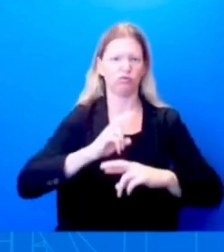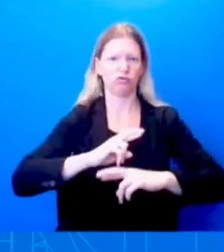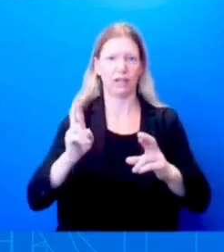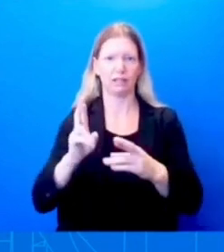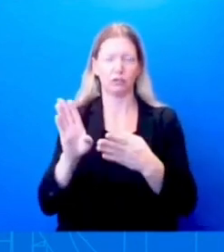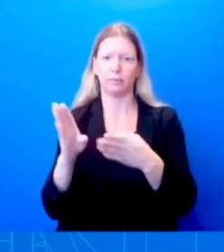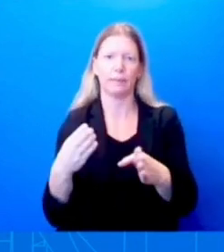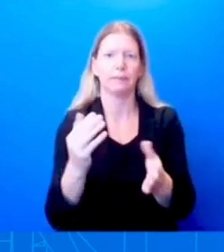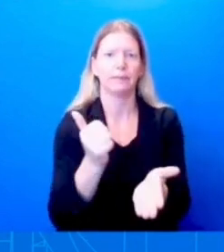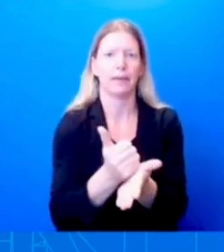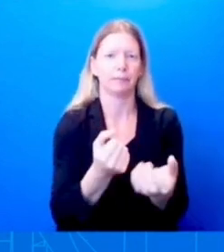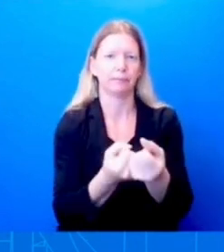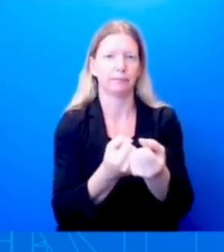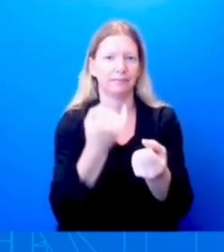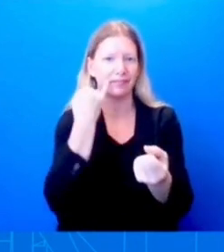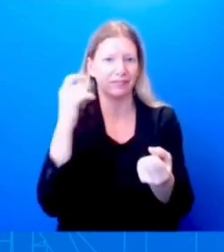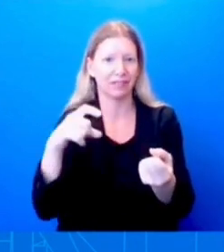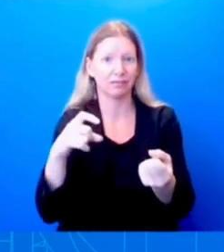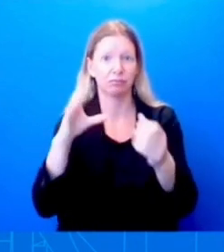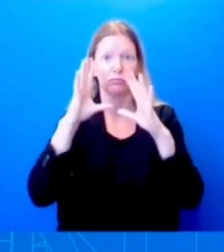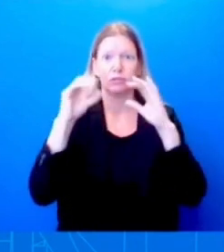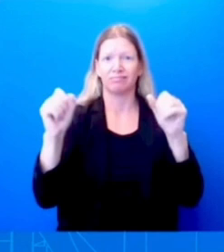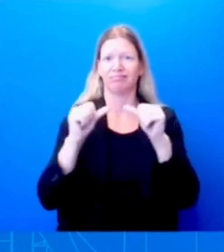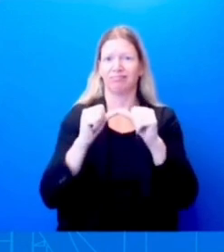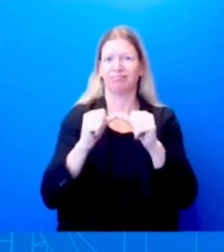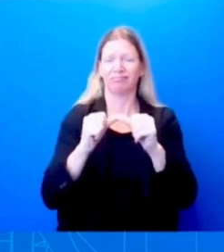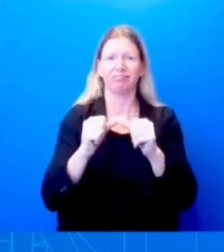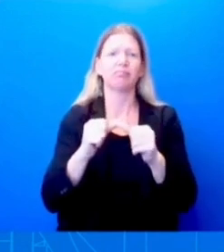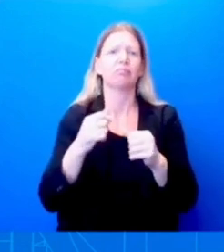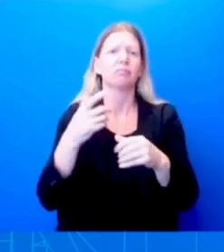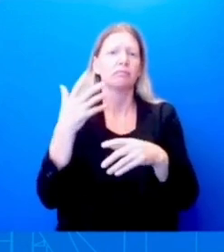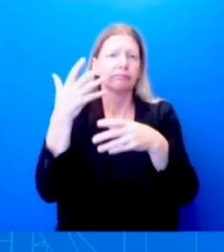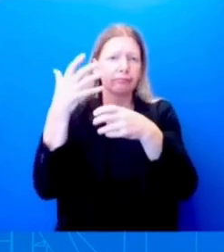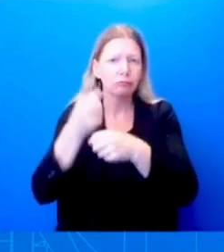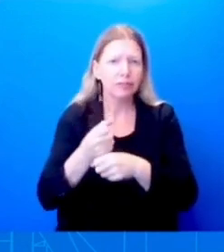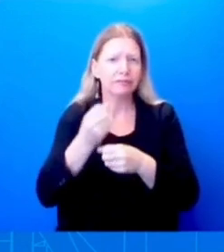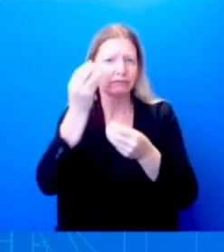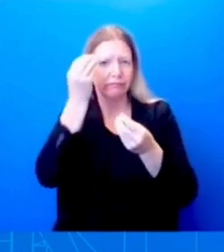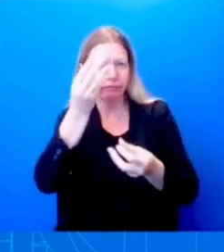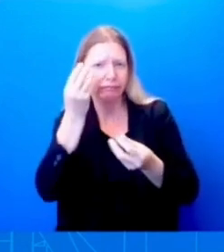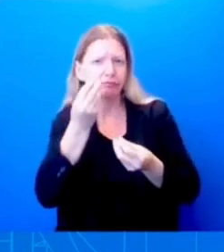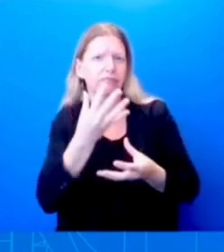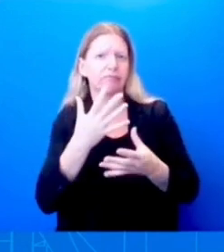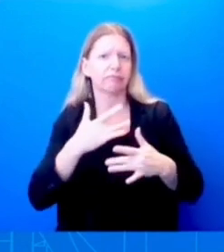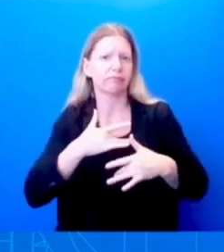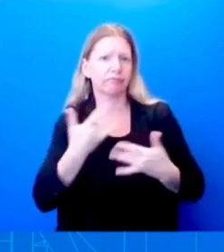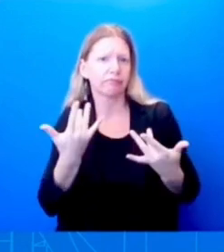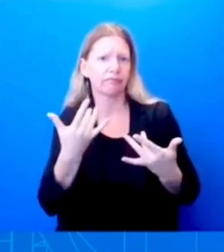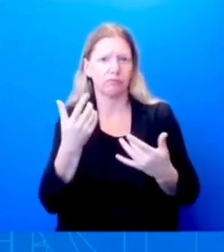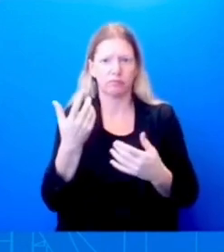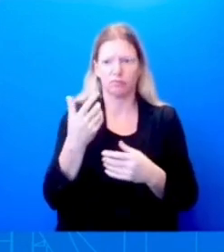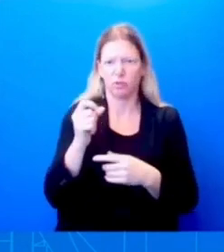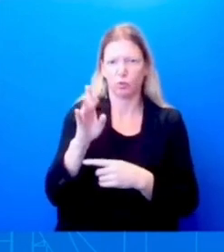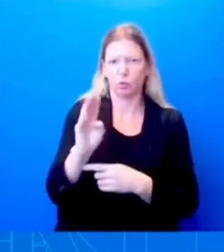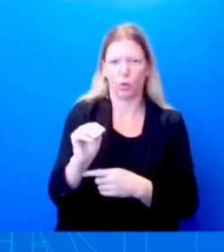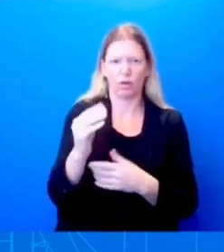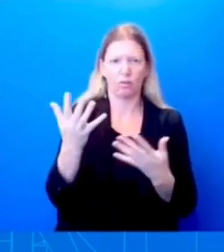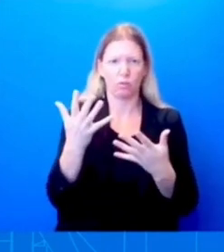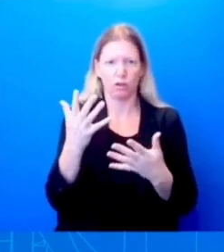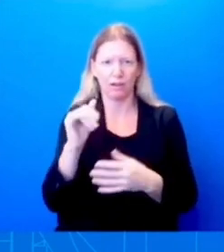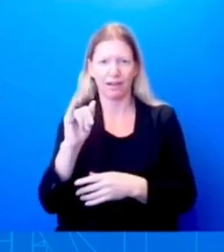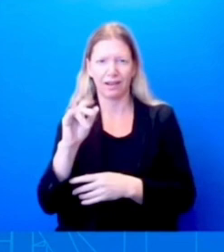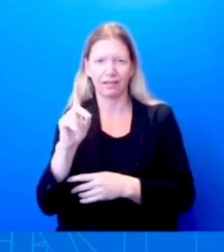Storm Idalia, and the team here will continue to update him as the system progresses. Unfortunately, as you all know,